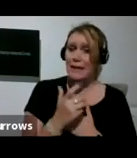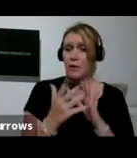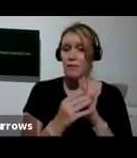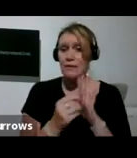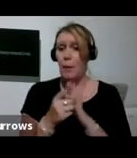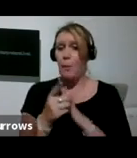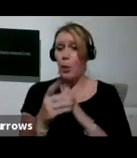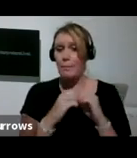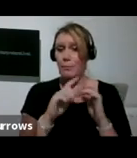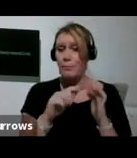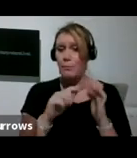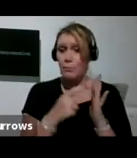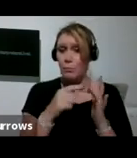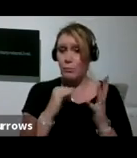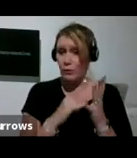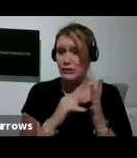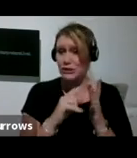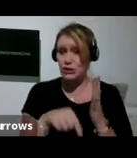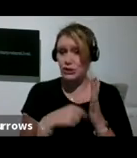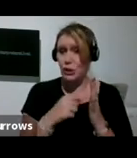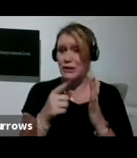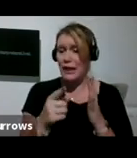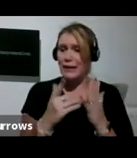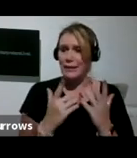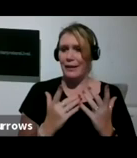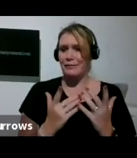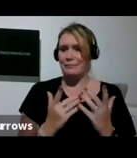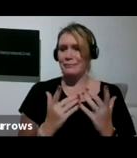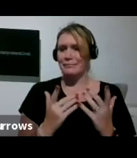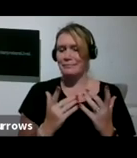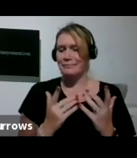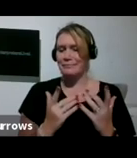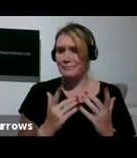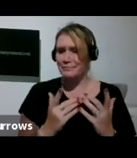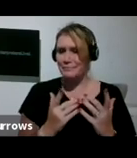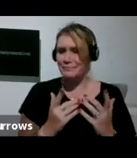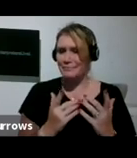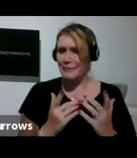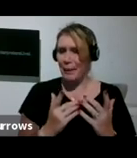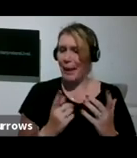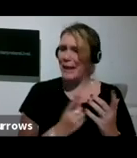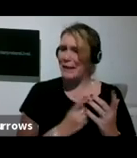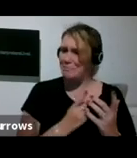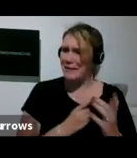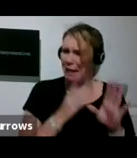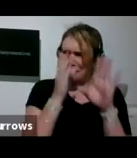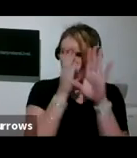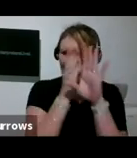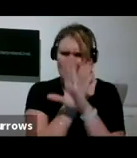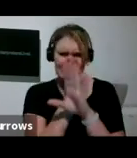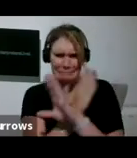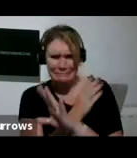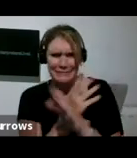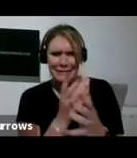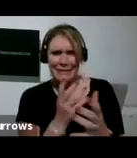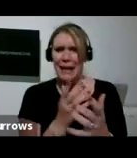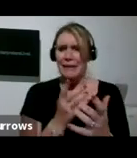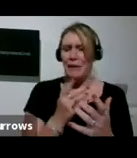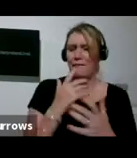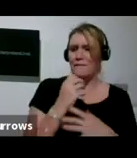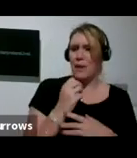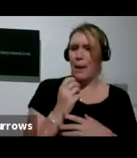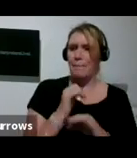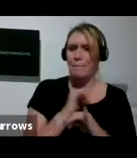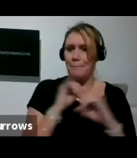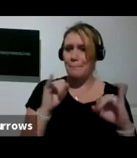who's one of my alter egos. And he's dressed in a very badly cut blonde wig, with a face mask and